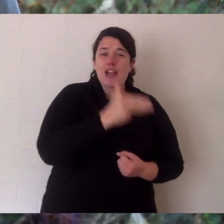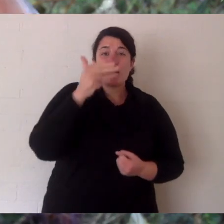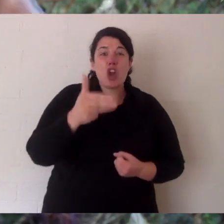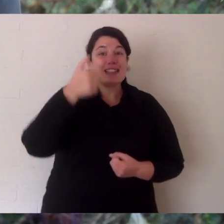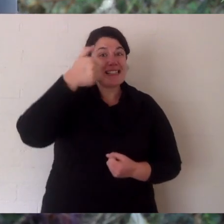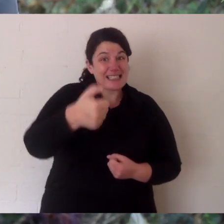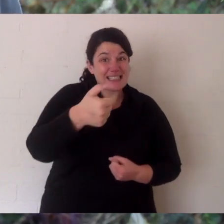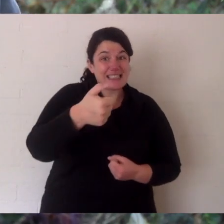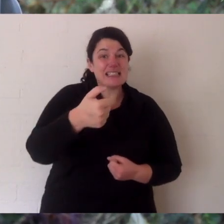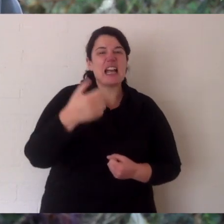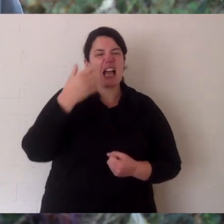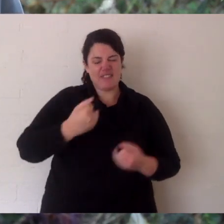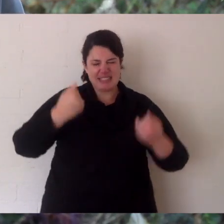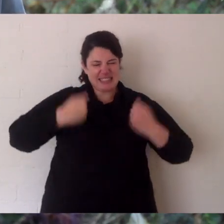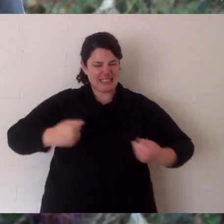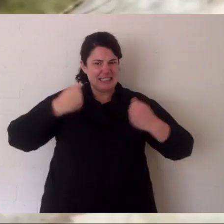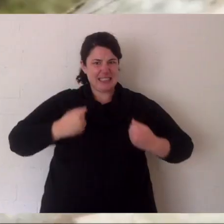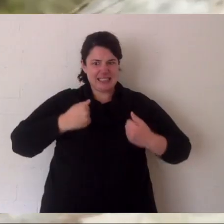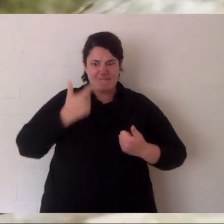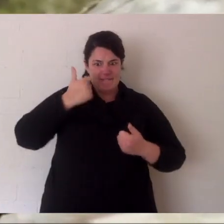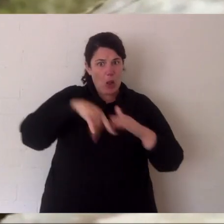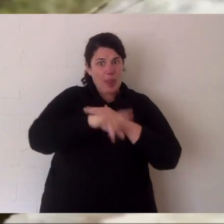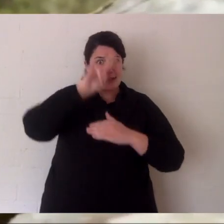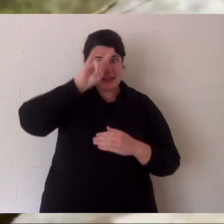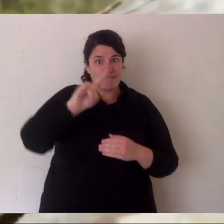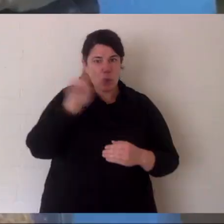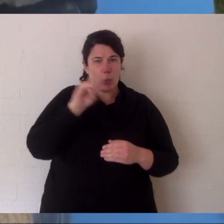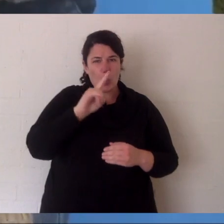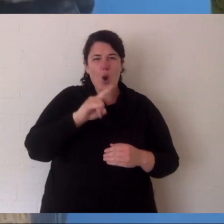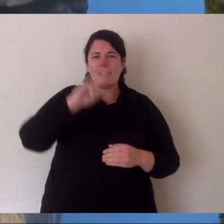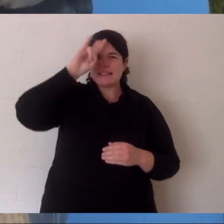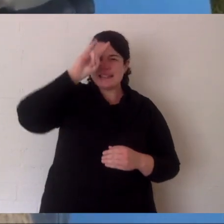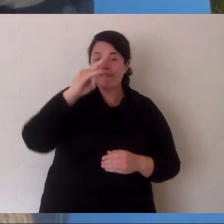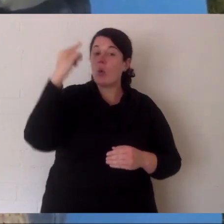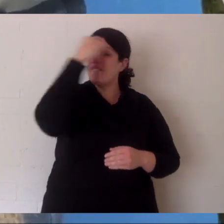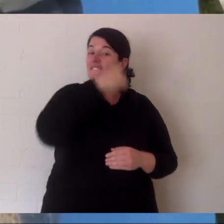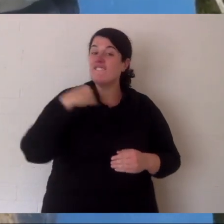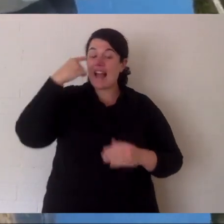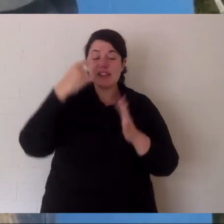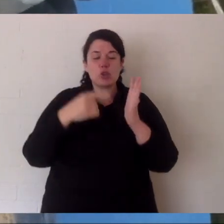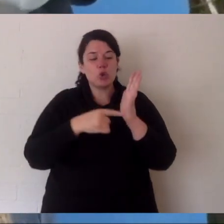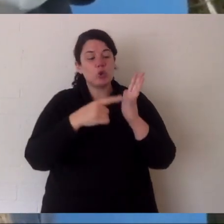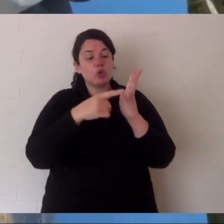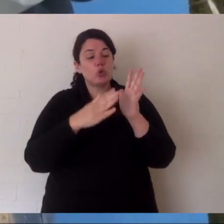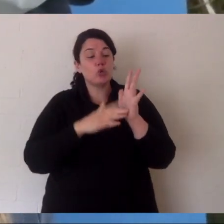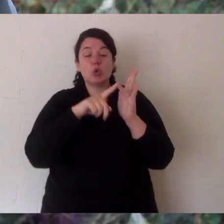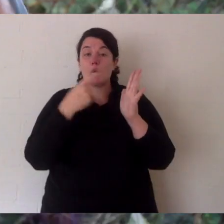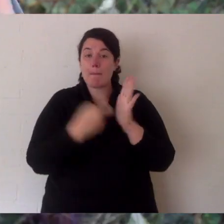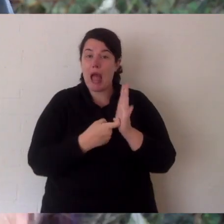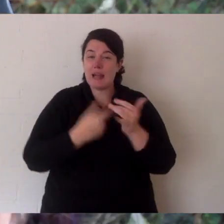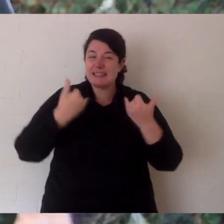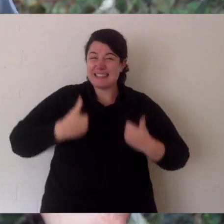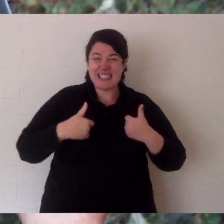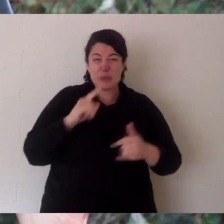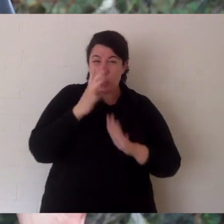and they are endangered. In 1996 there was a disease found in devils it's called devil facial